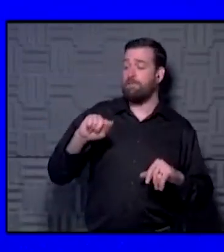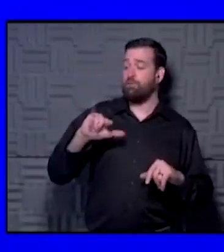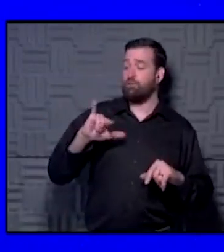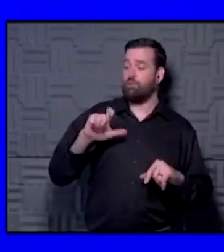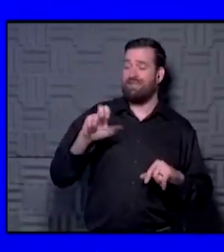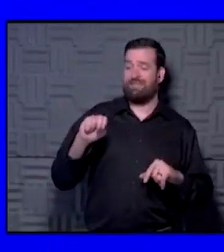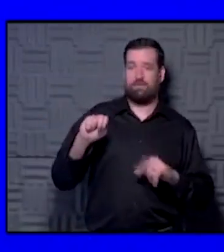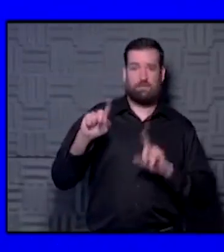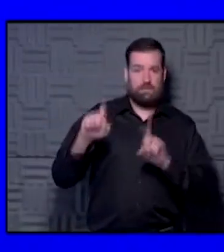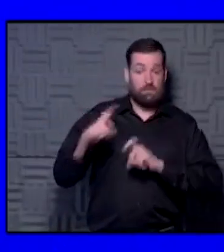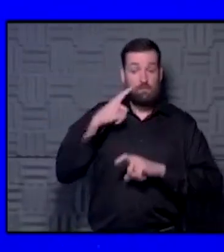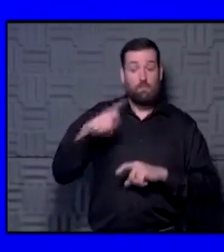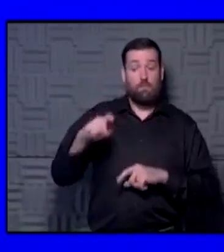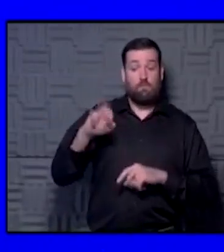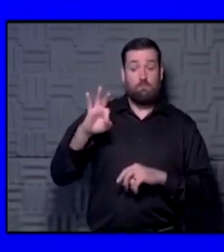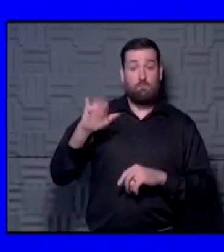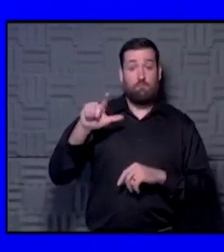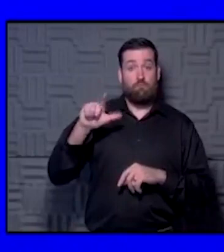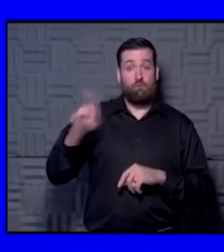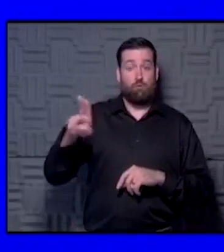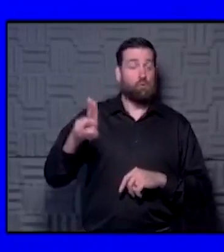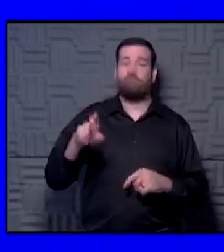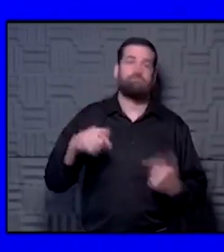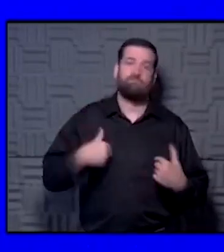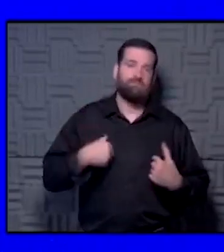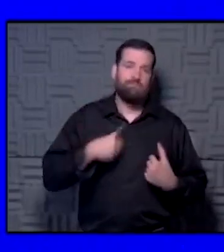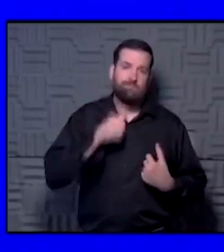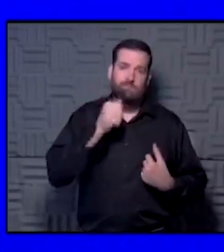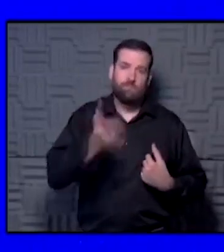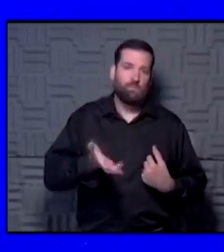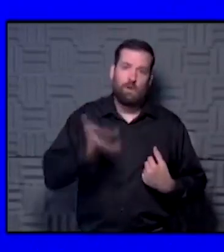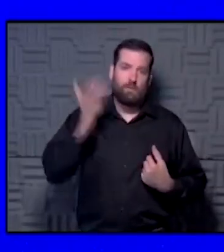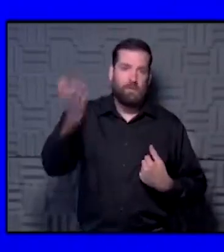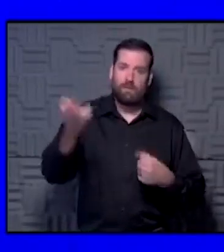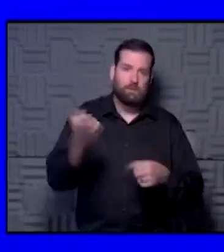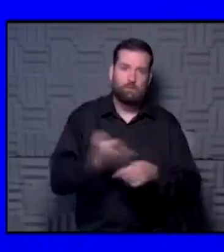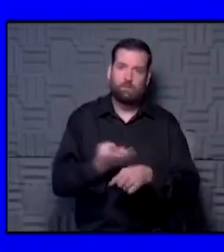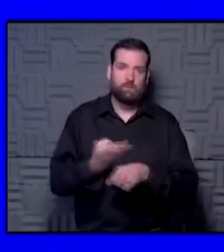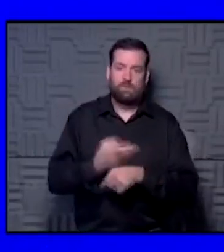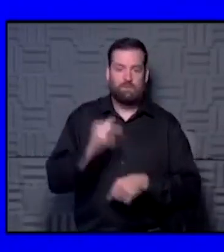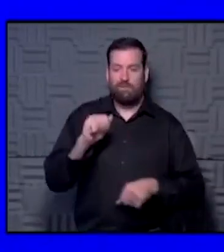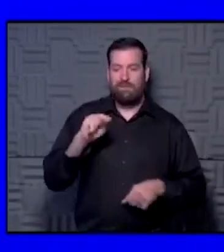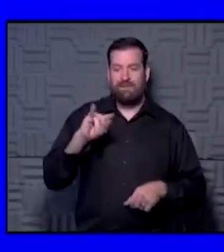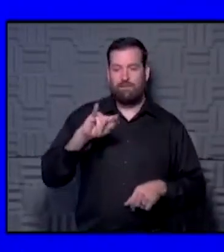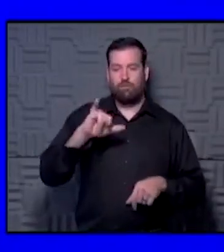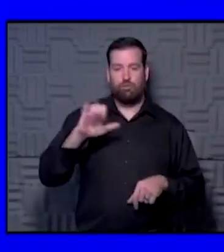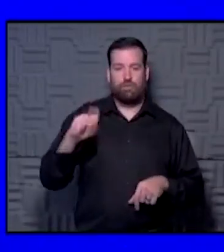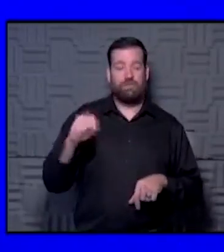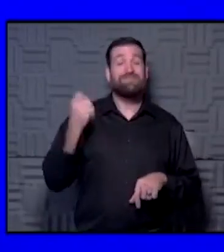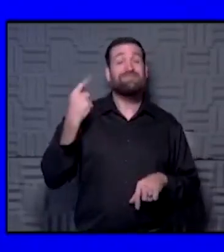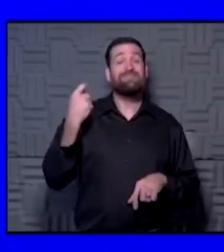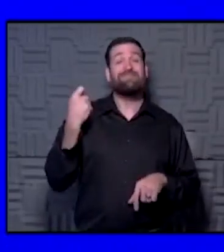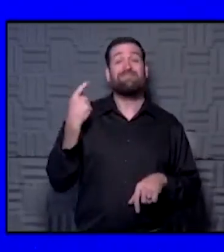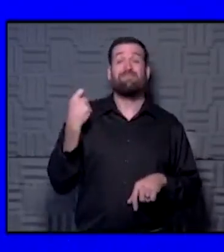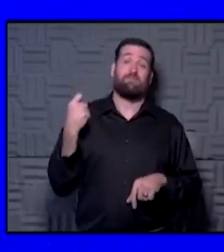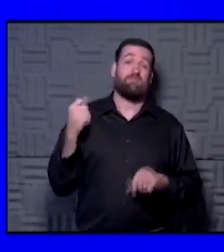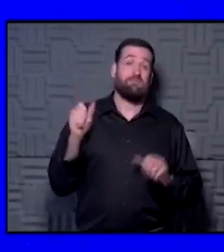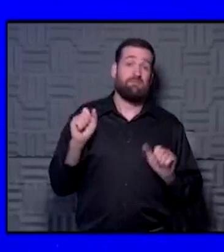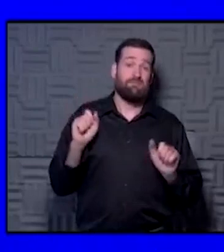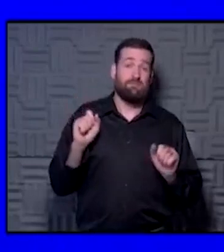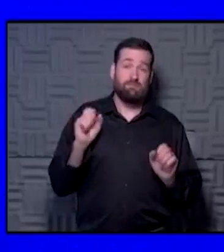certainly right now for influenza, we do not recommend, our lab does not recommend using the antigen test because you are more likely